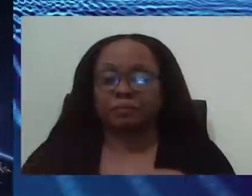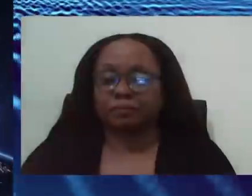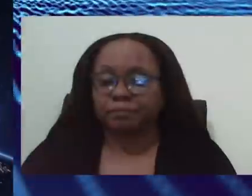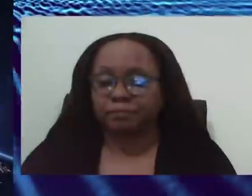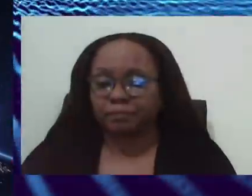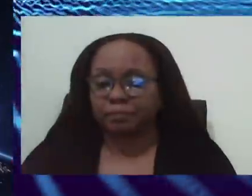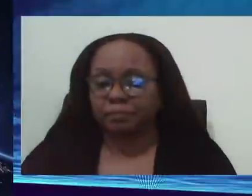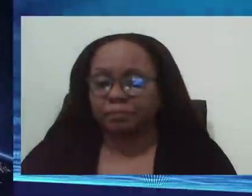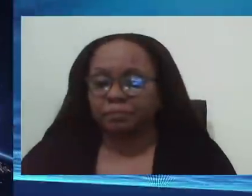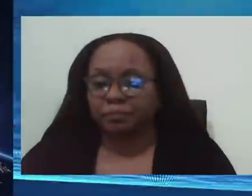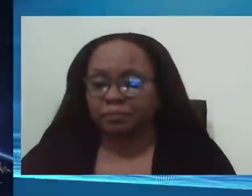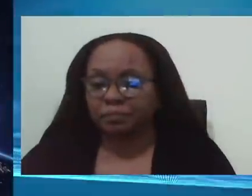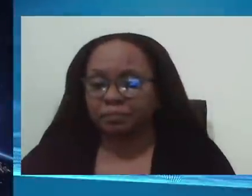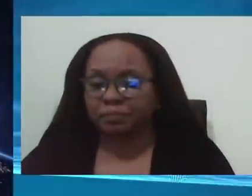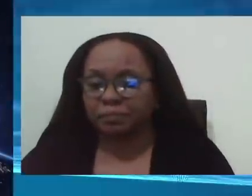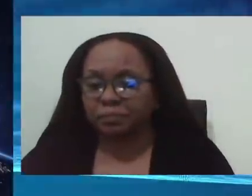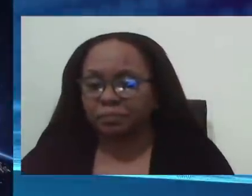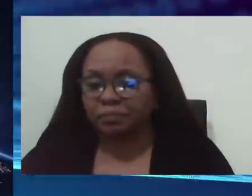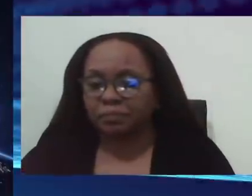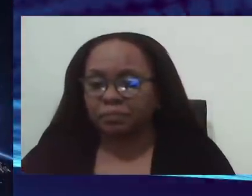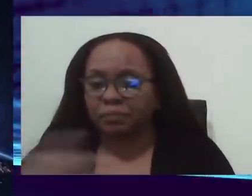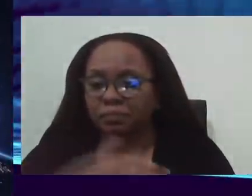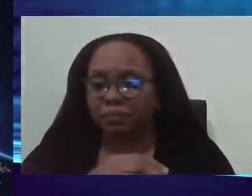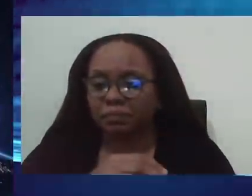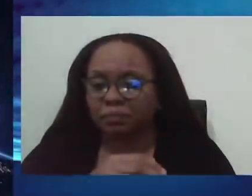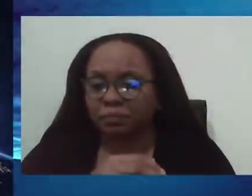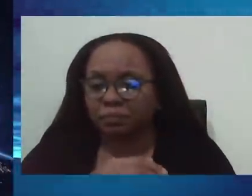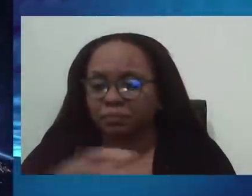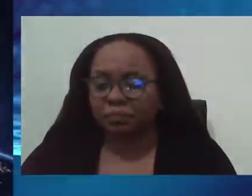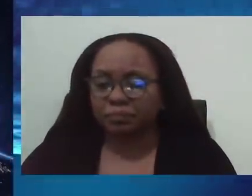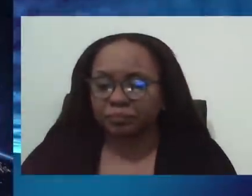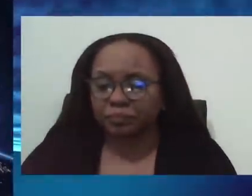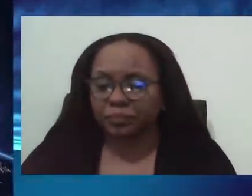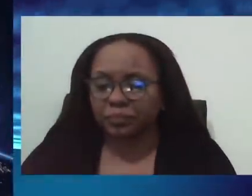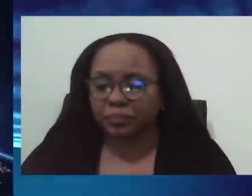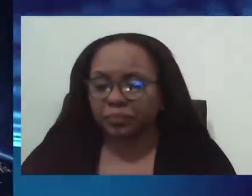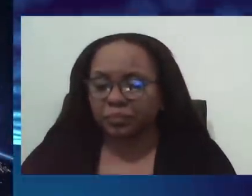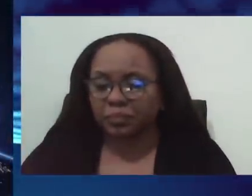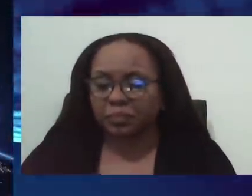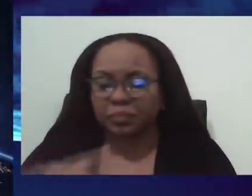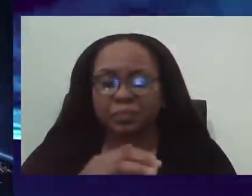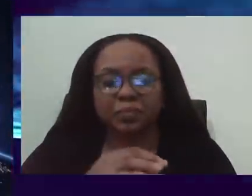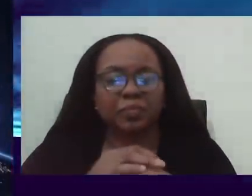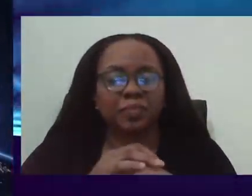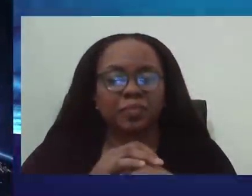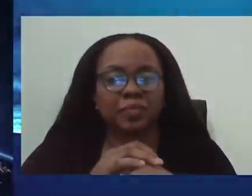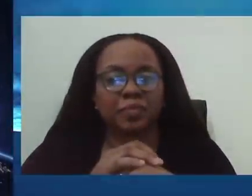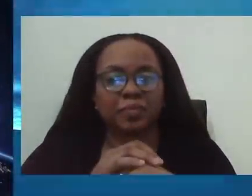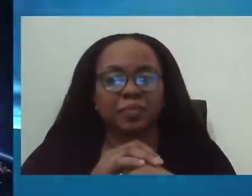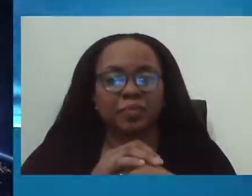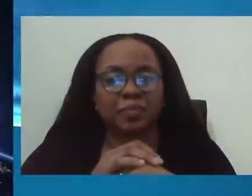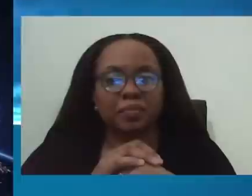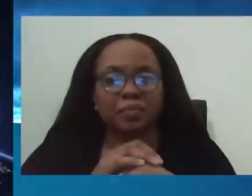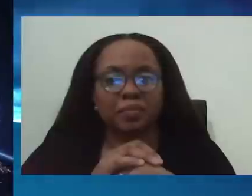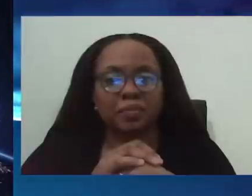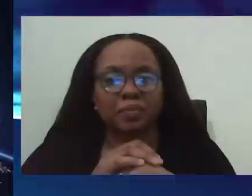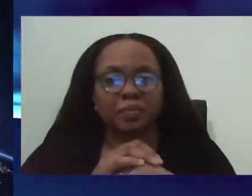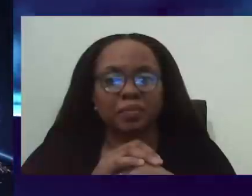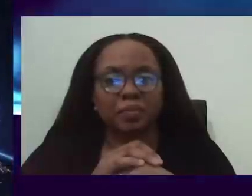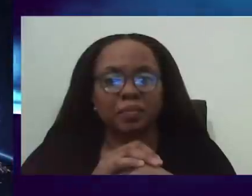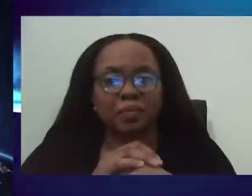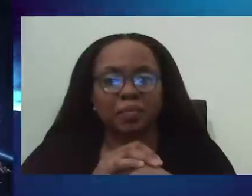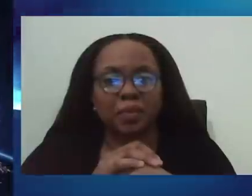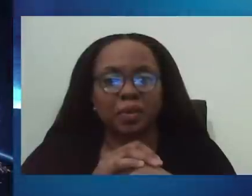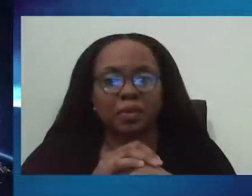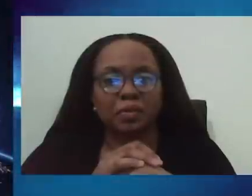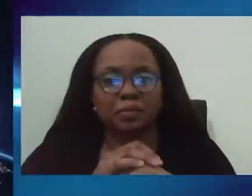persons aware there is, it is not a hardcore days count. Okay, I've stayed in isolation for